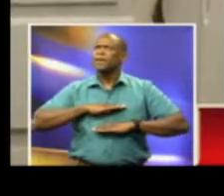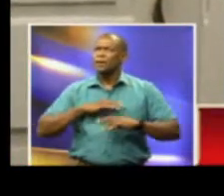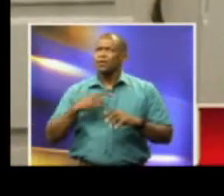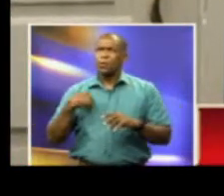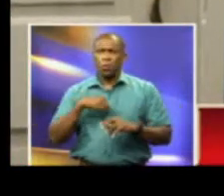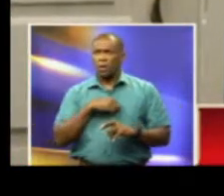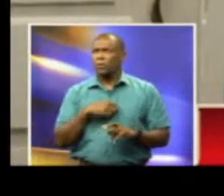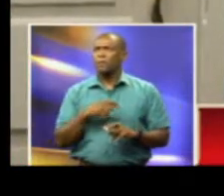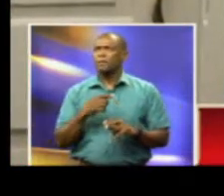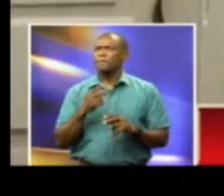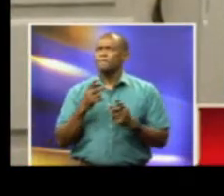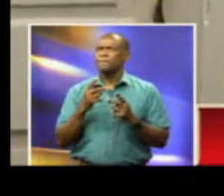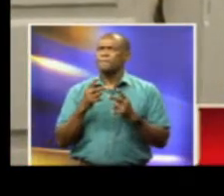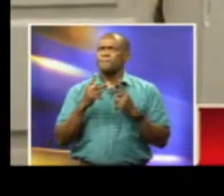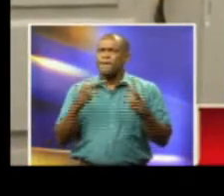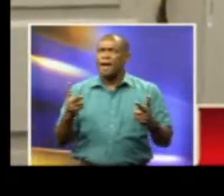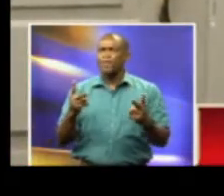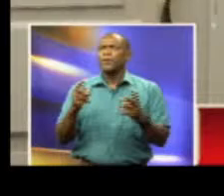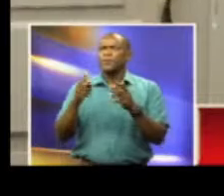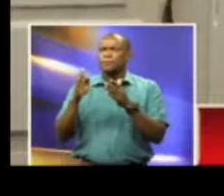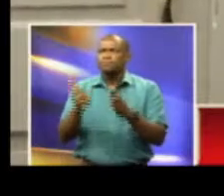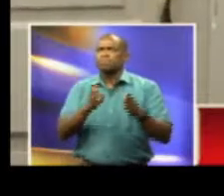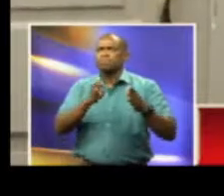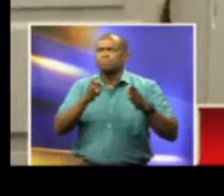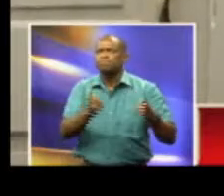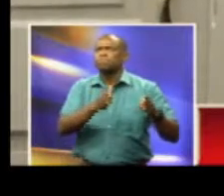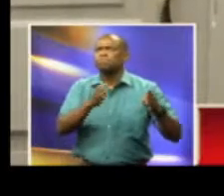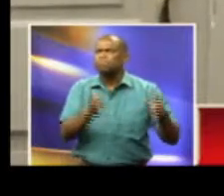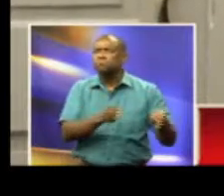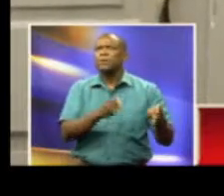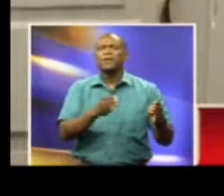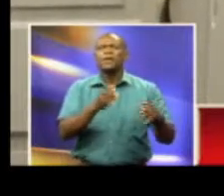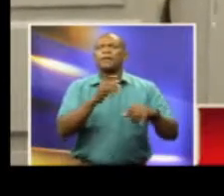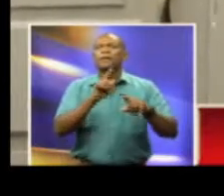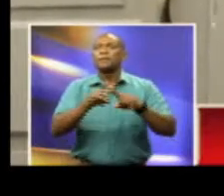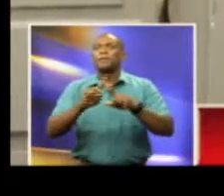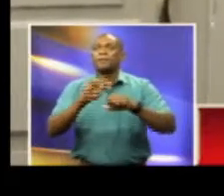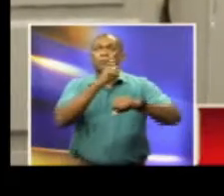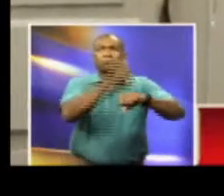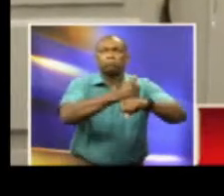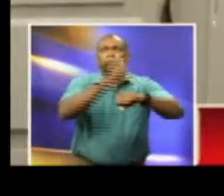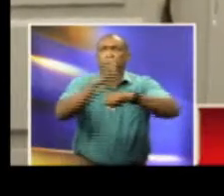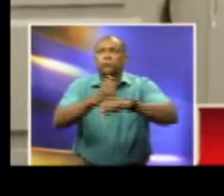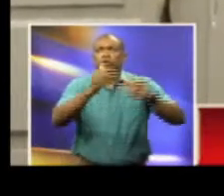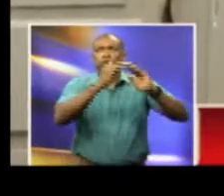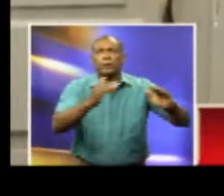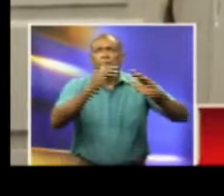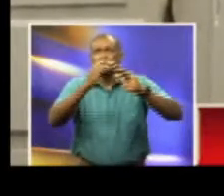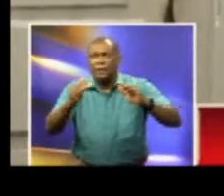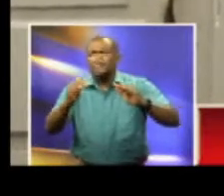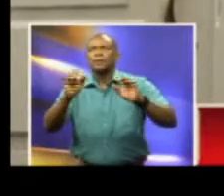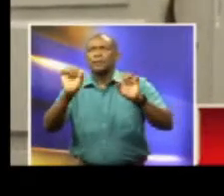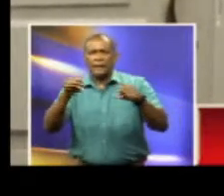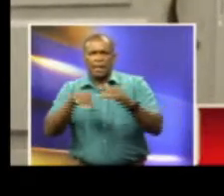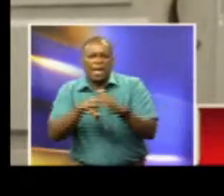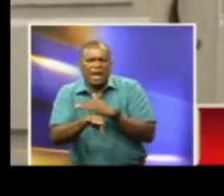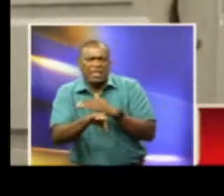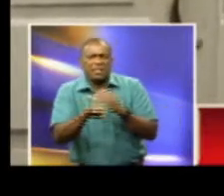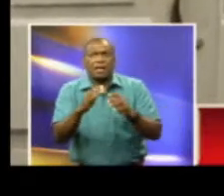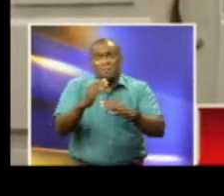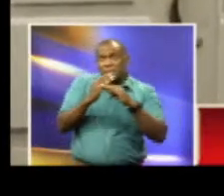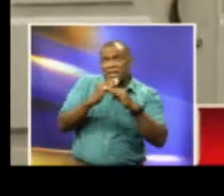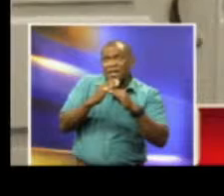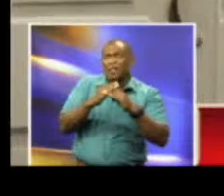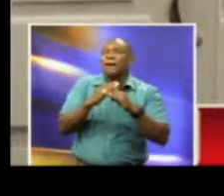established a number of shelters across the island, and those shelters will furnish with adequate supplies to respond to any